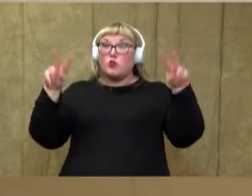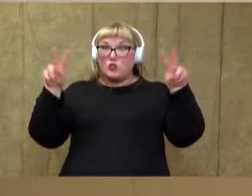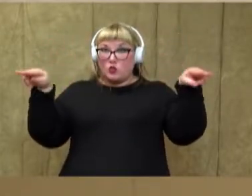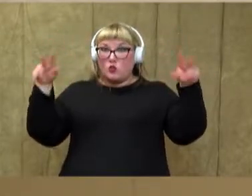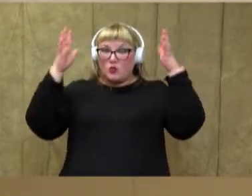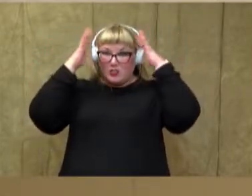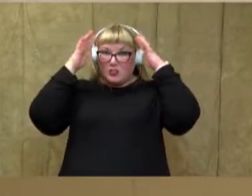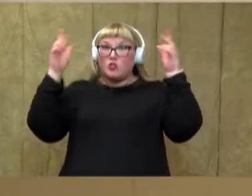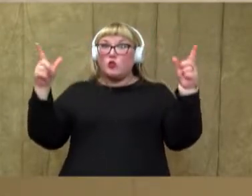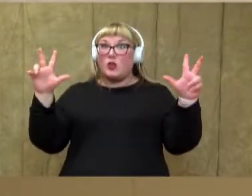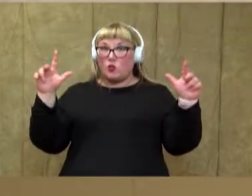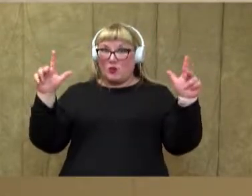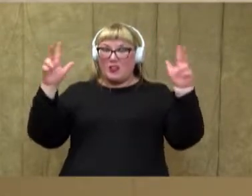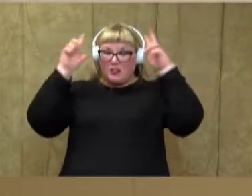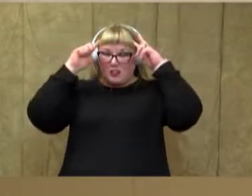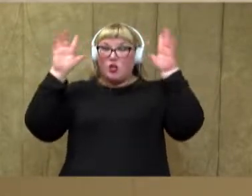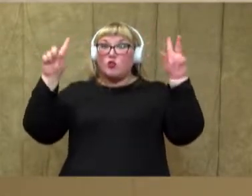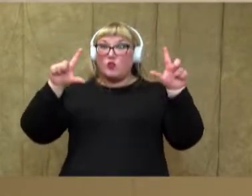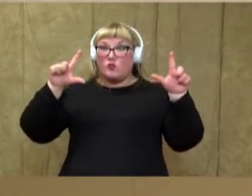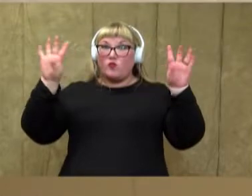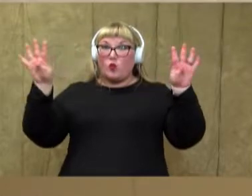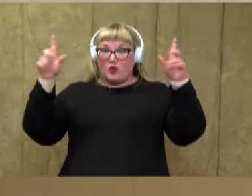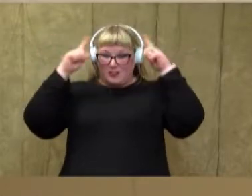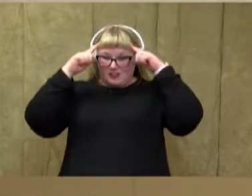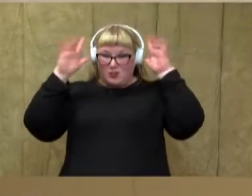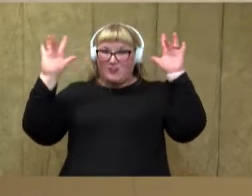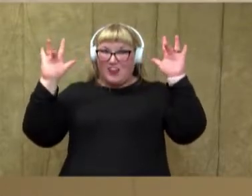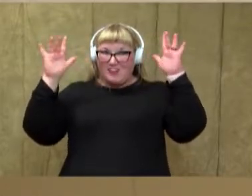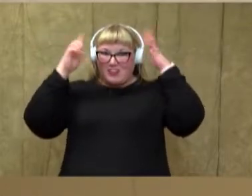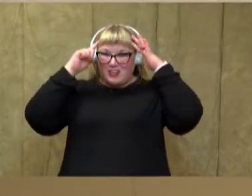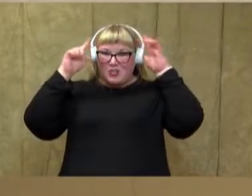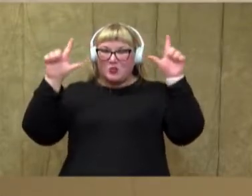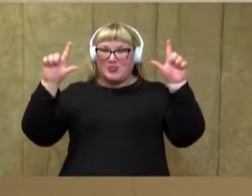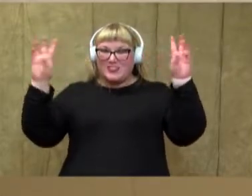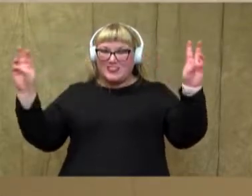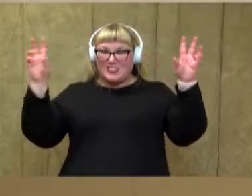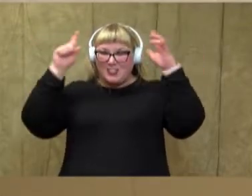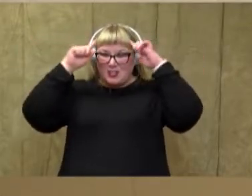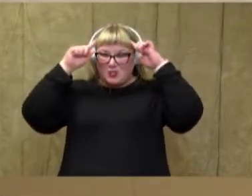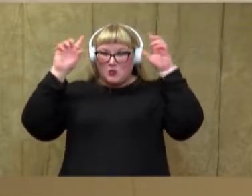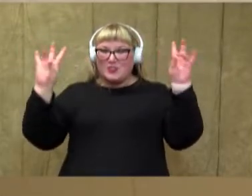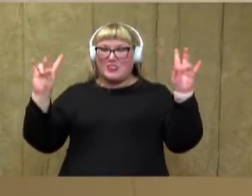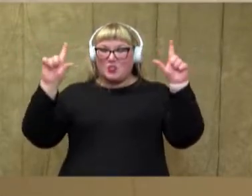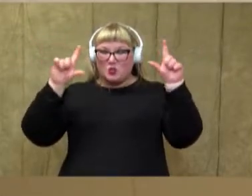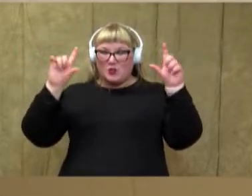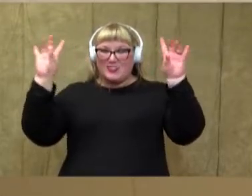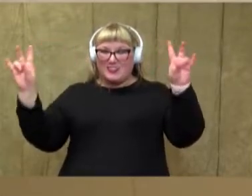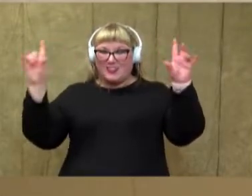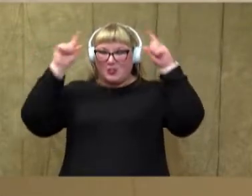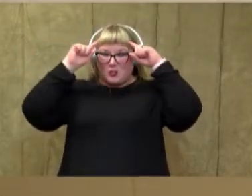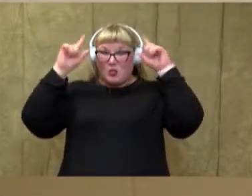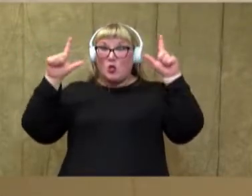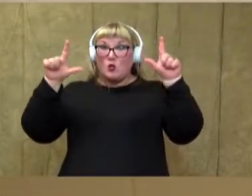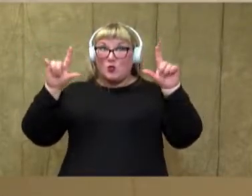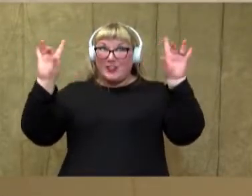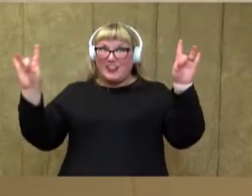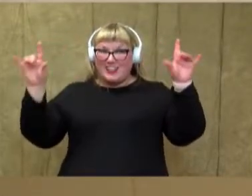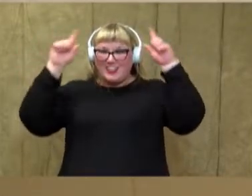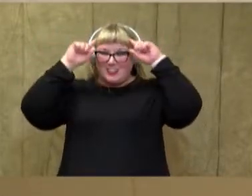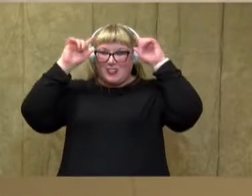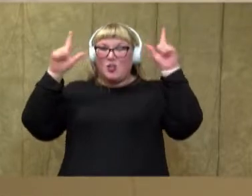21, 22, 23, 24, 25, 26, 27, 28,